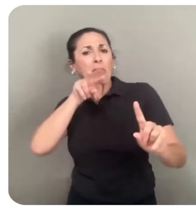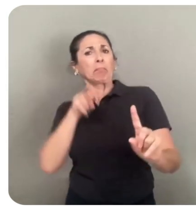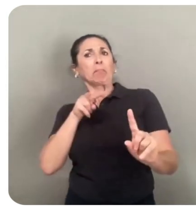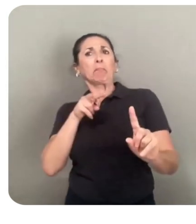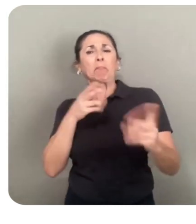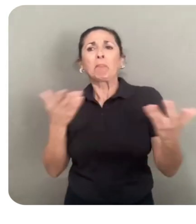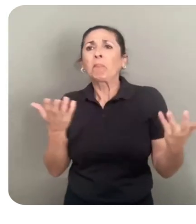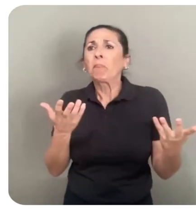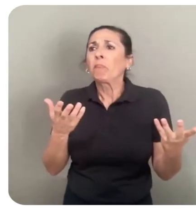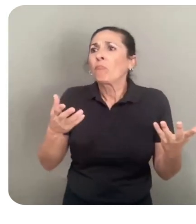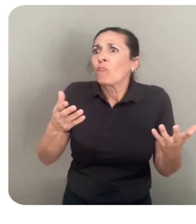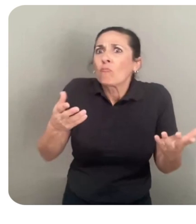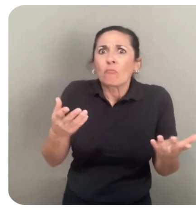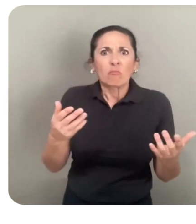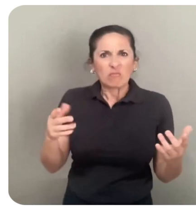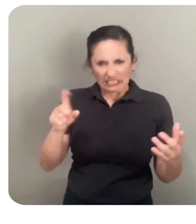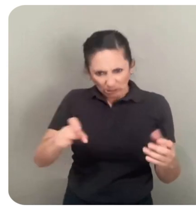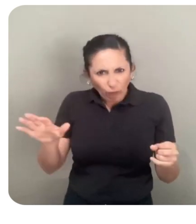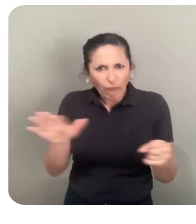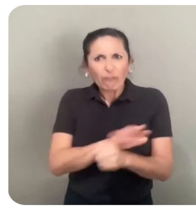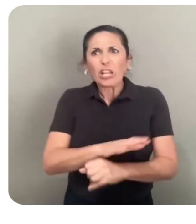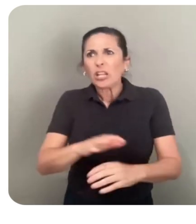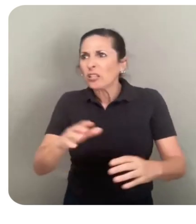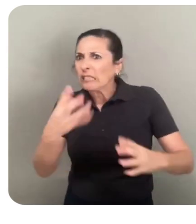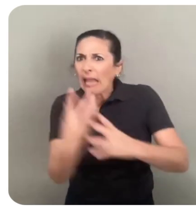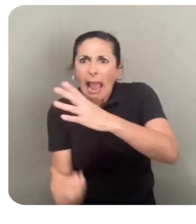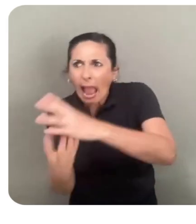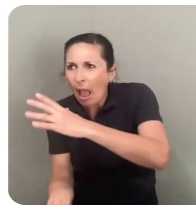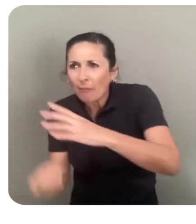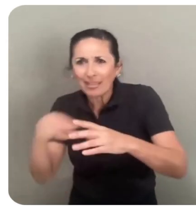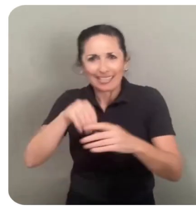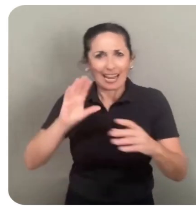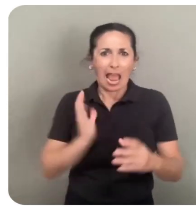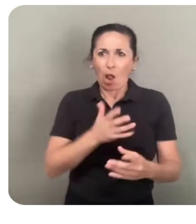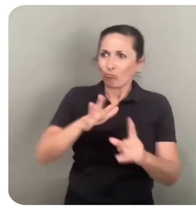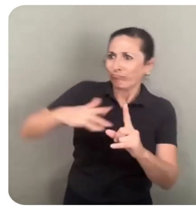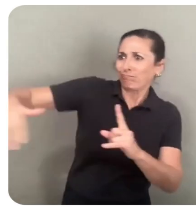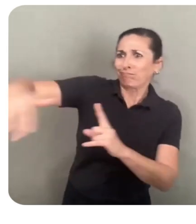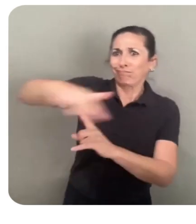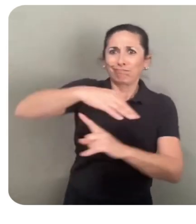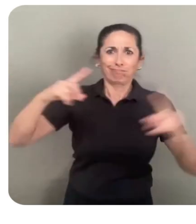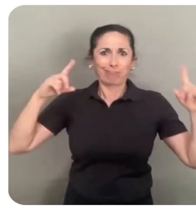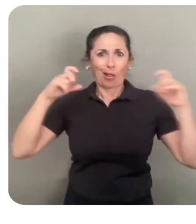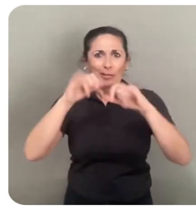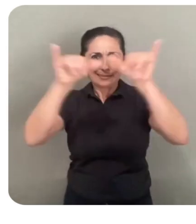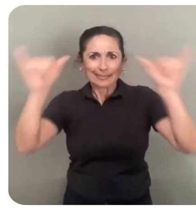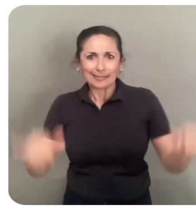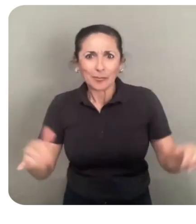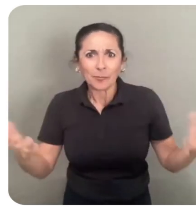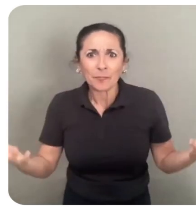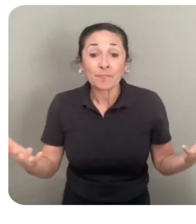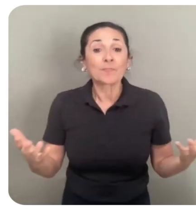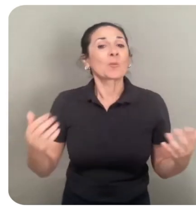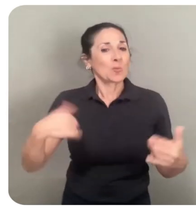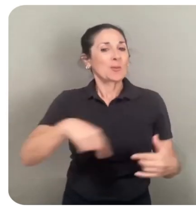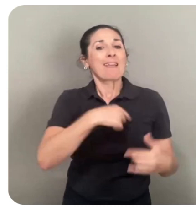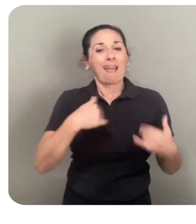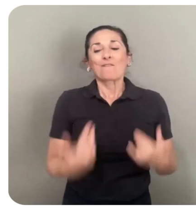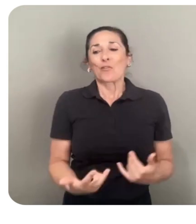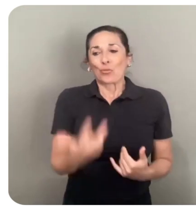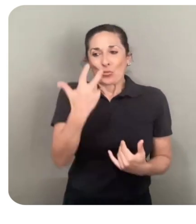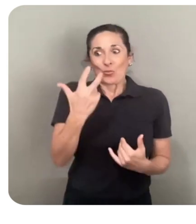to fill a current content gap in the ecosystem? We've identified four audiences with three verticals each,